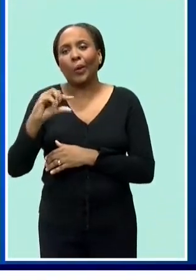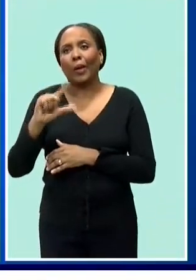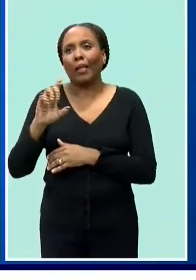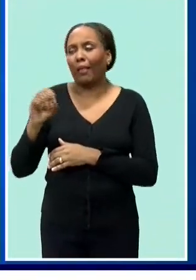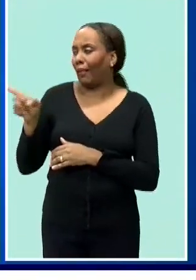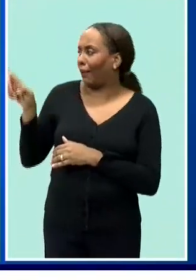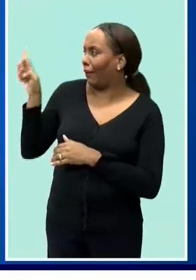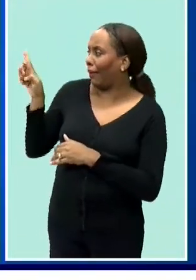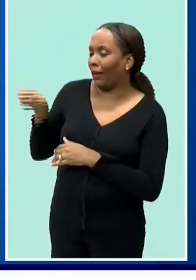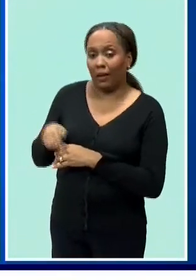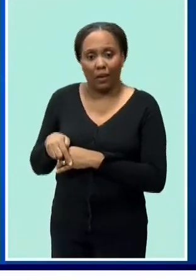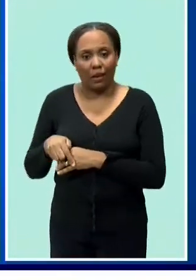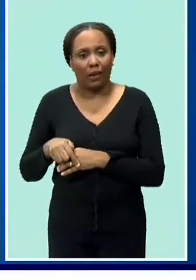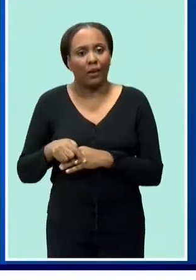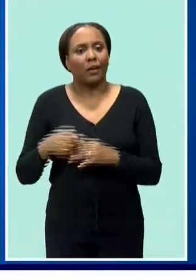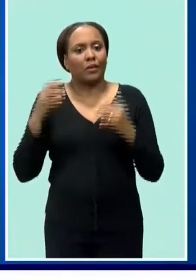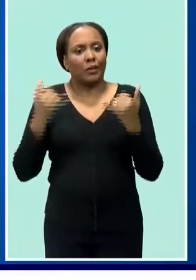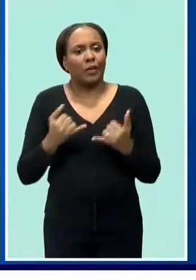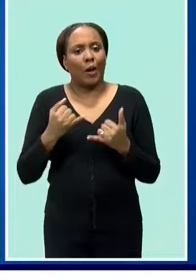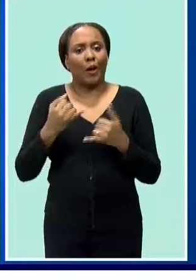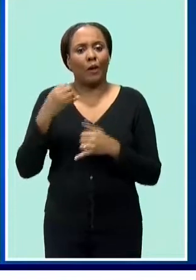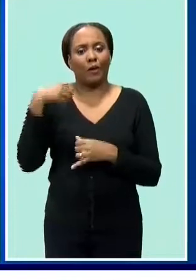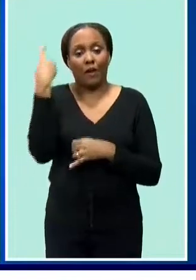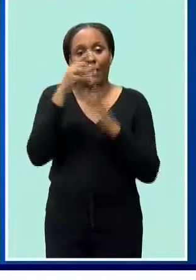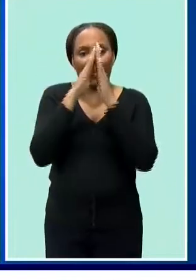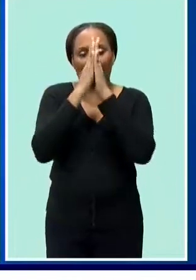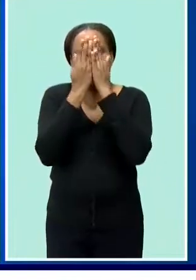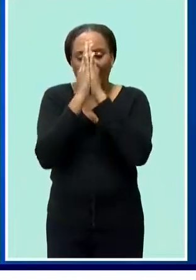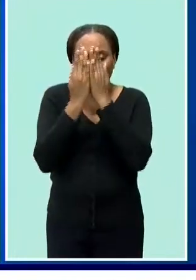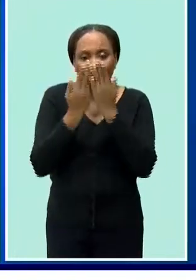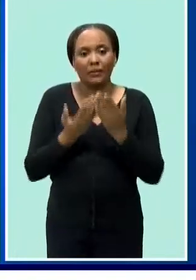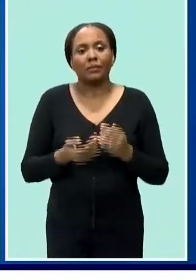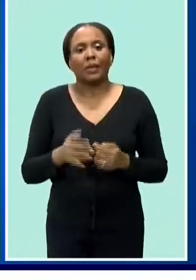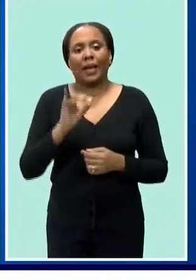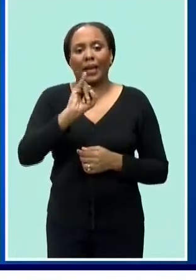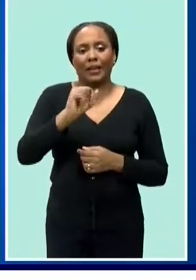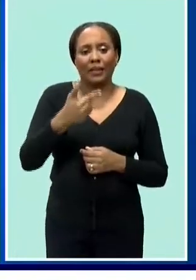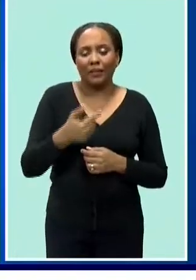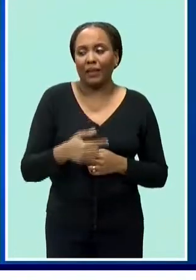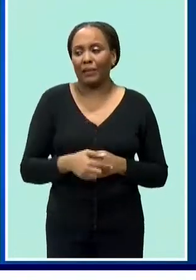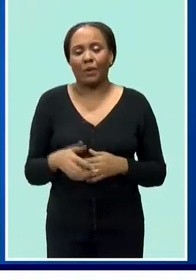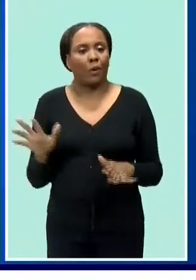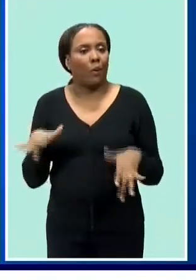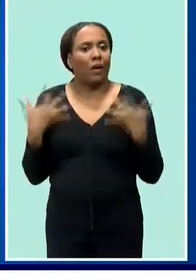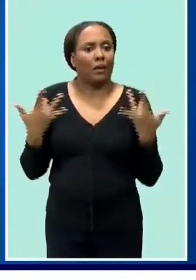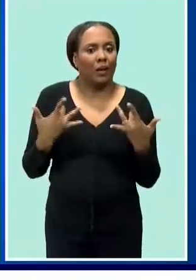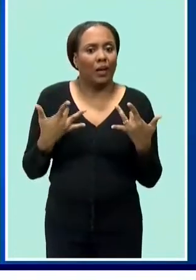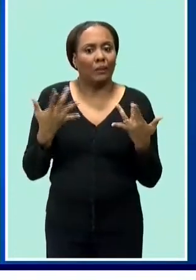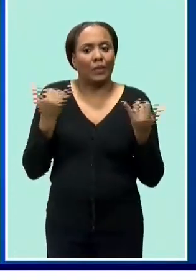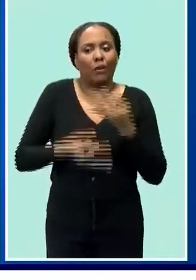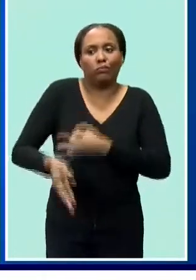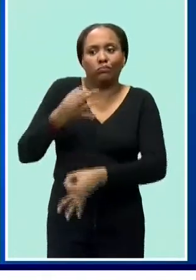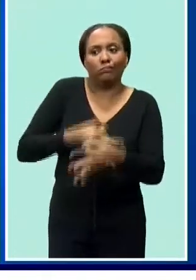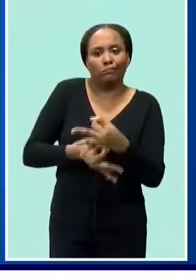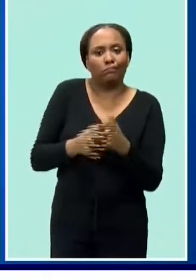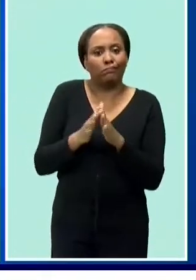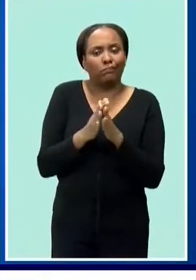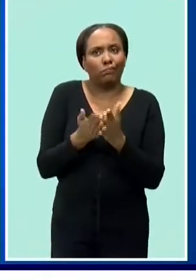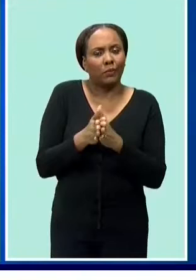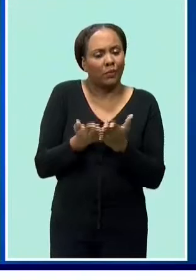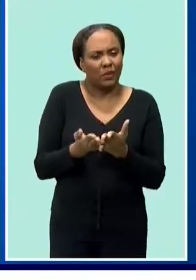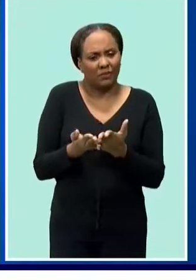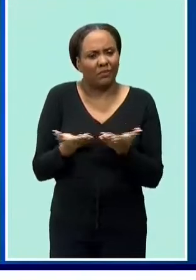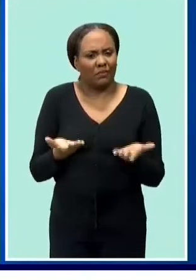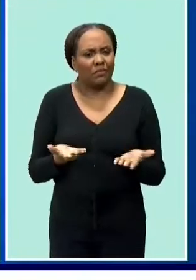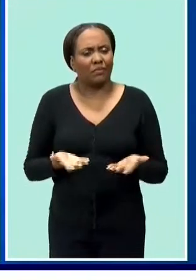says platforms such as facebook instagram and whatsapp are slowly replacing many of the traditional methods of